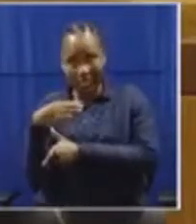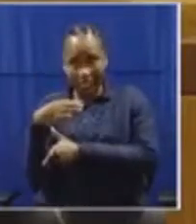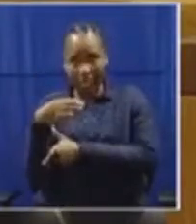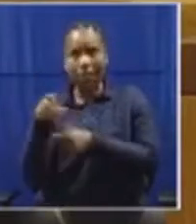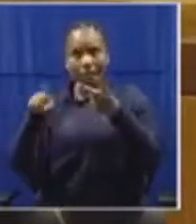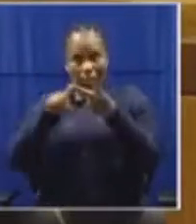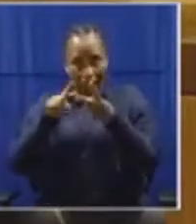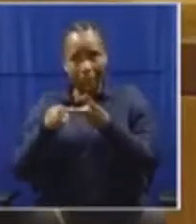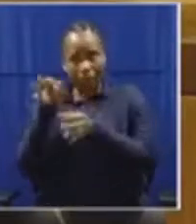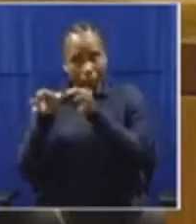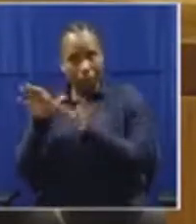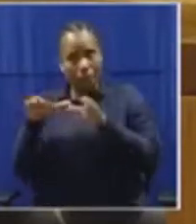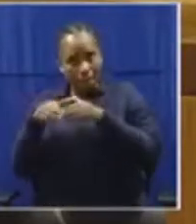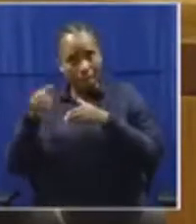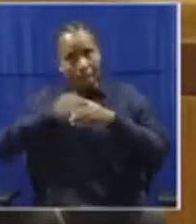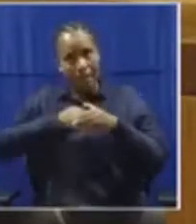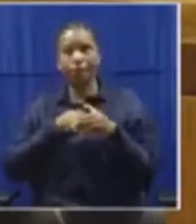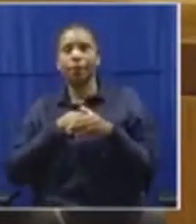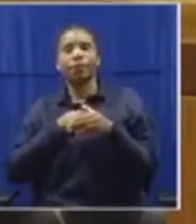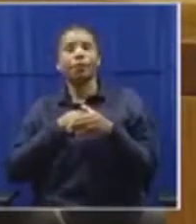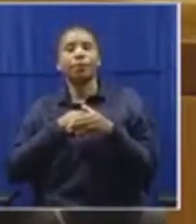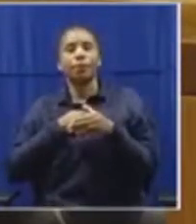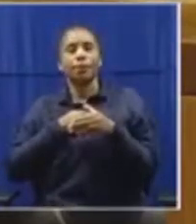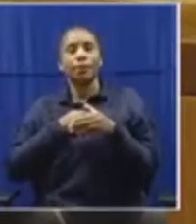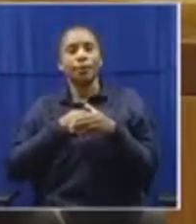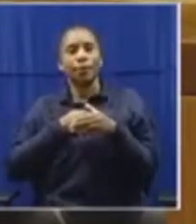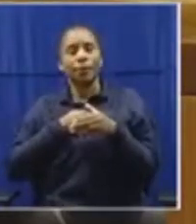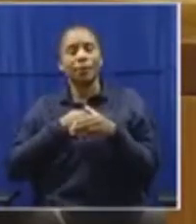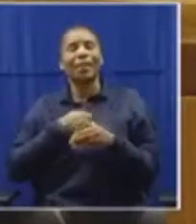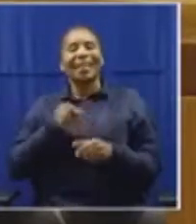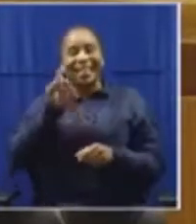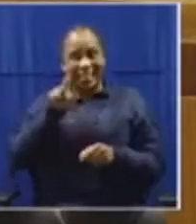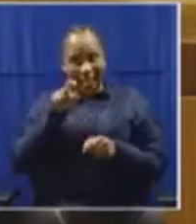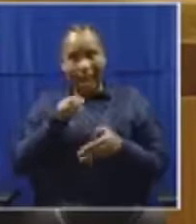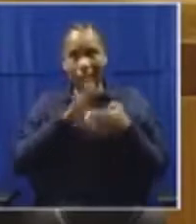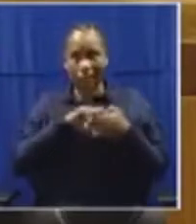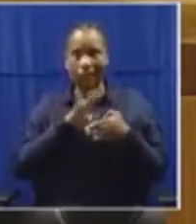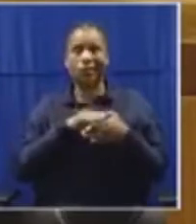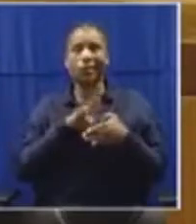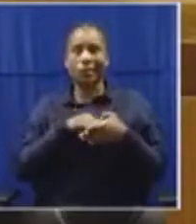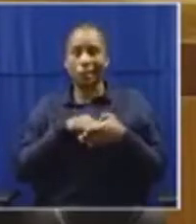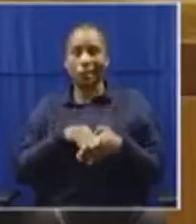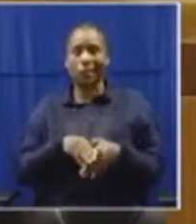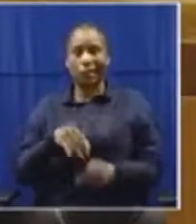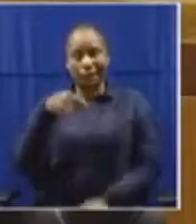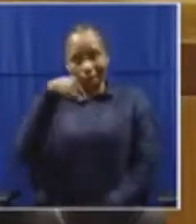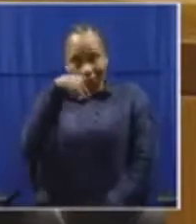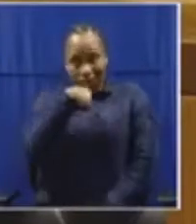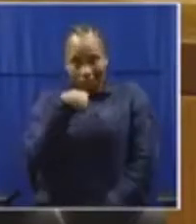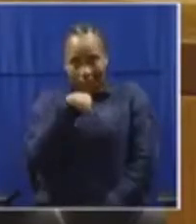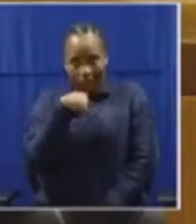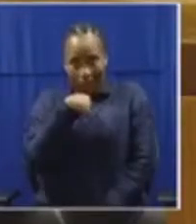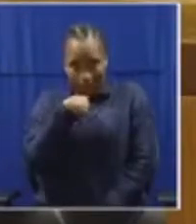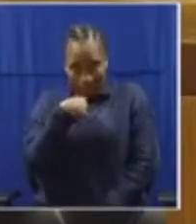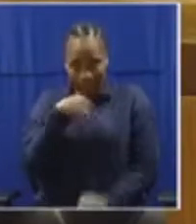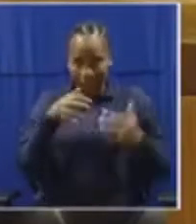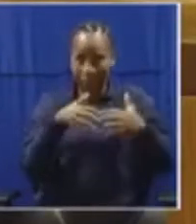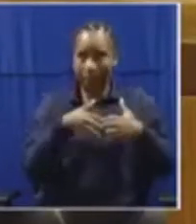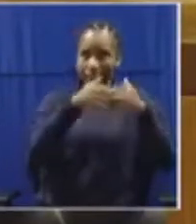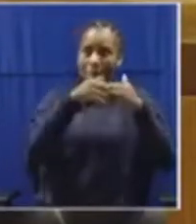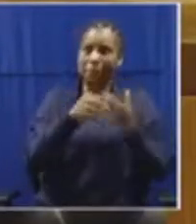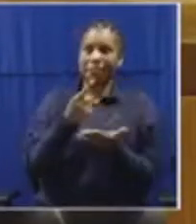party. And it is for that reason that I have initiated that